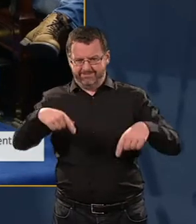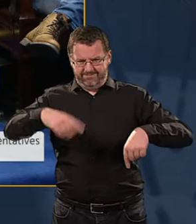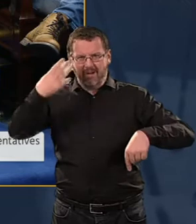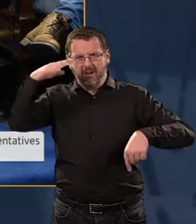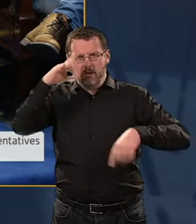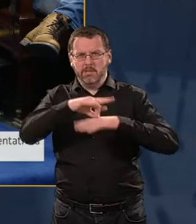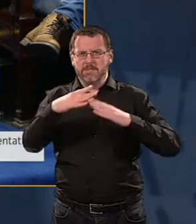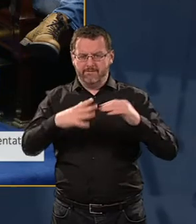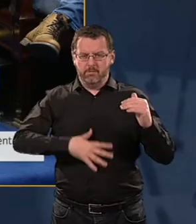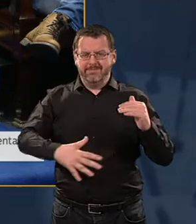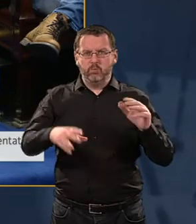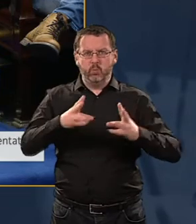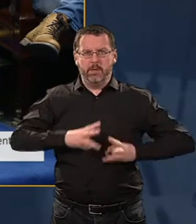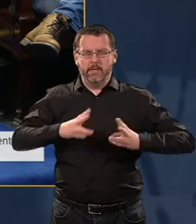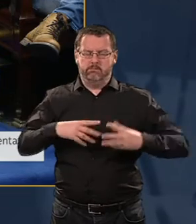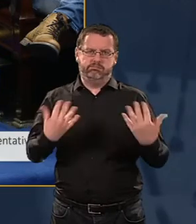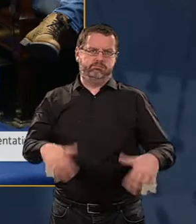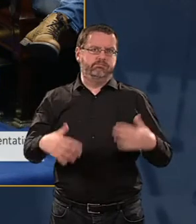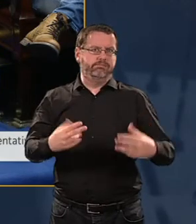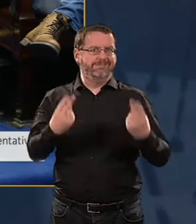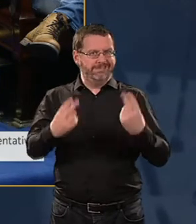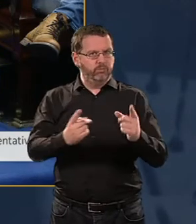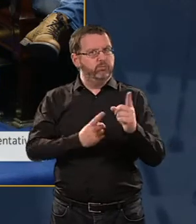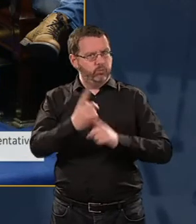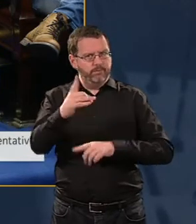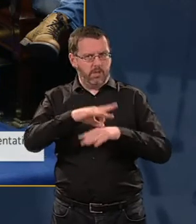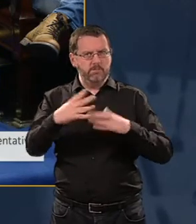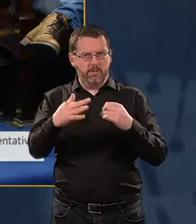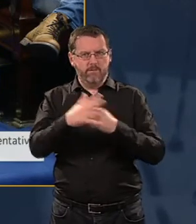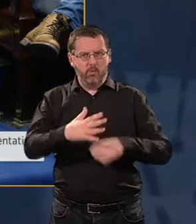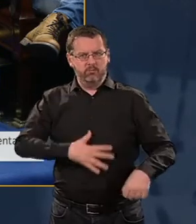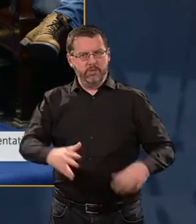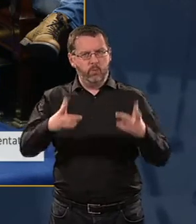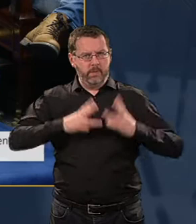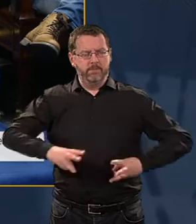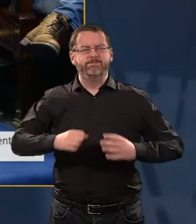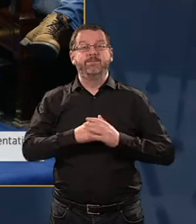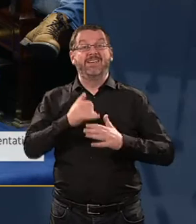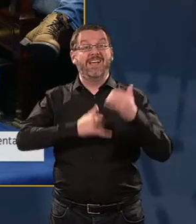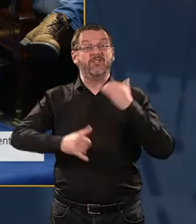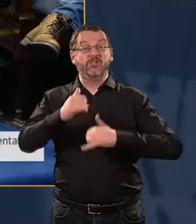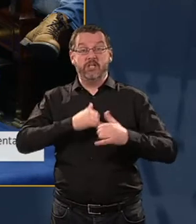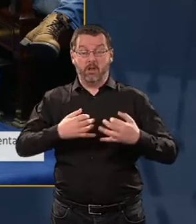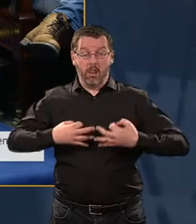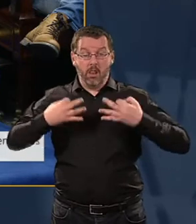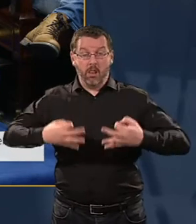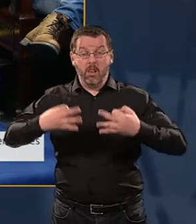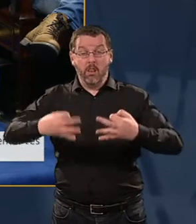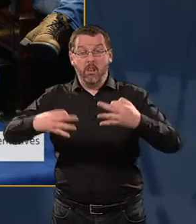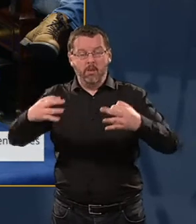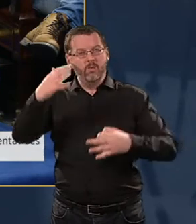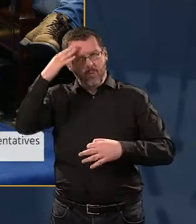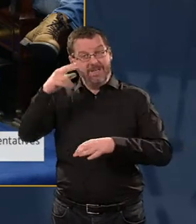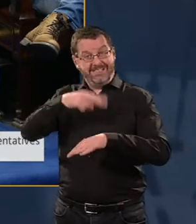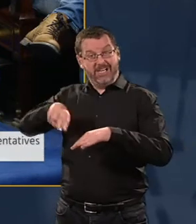urgent need to improve our maternity hospitals. Last year, we saw months of delay in beginning work on moving the National